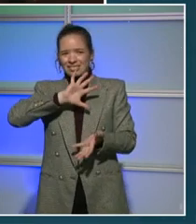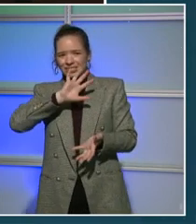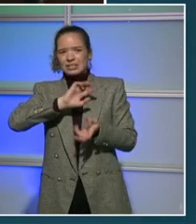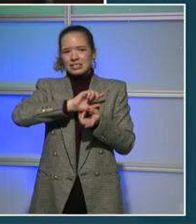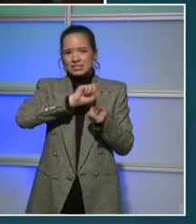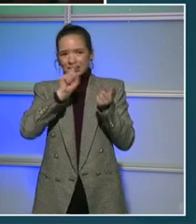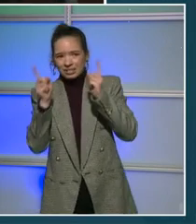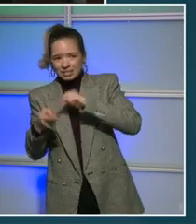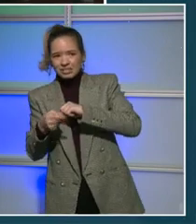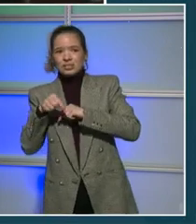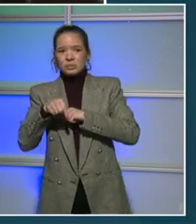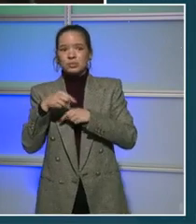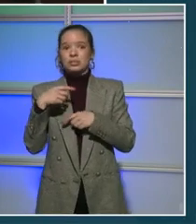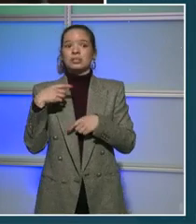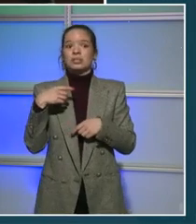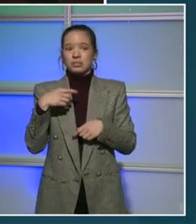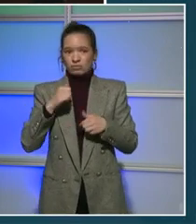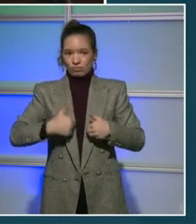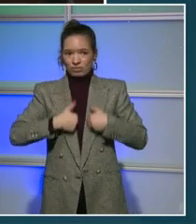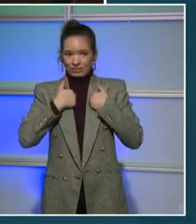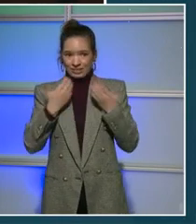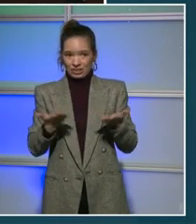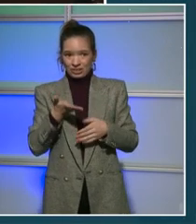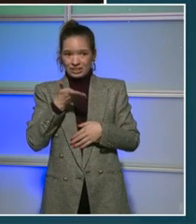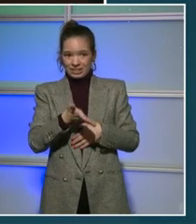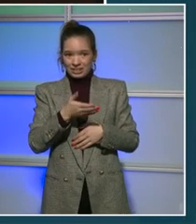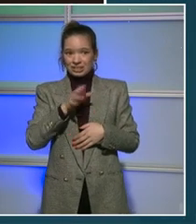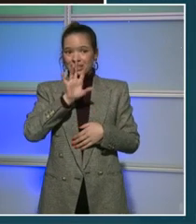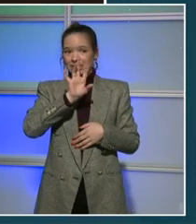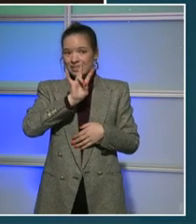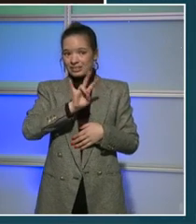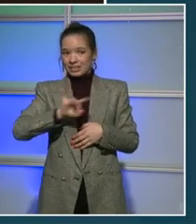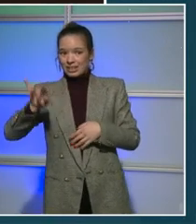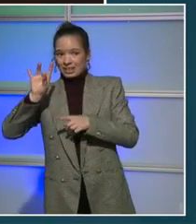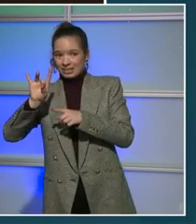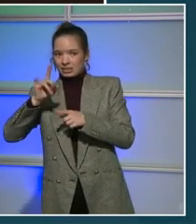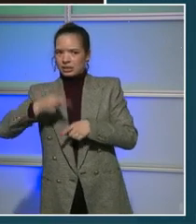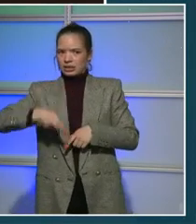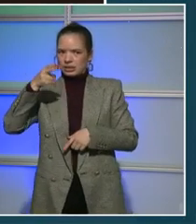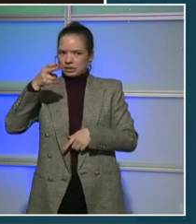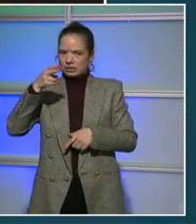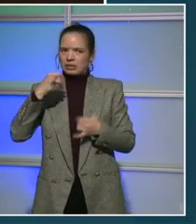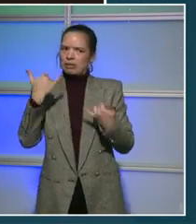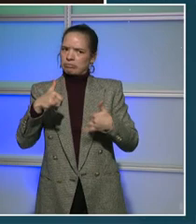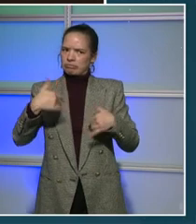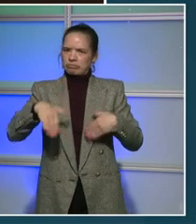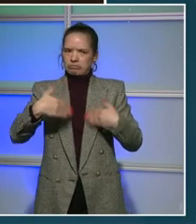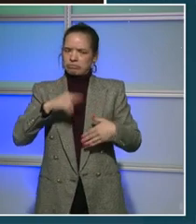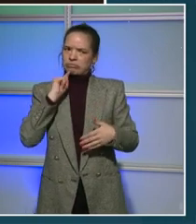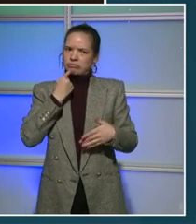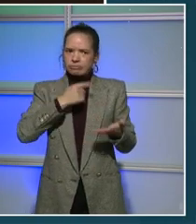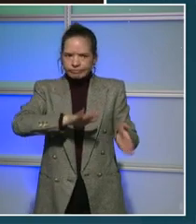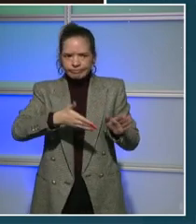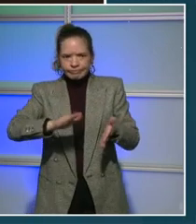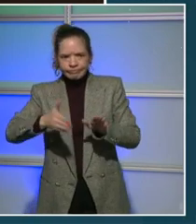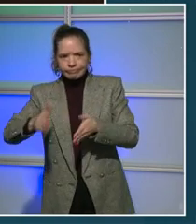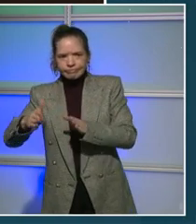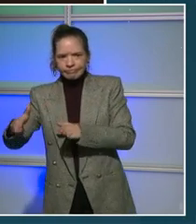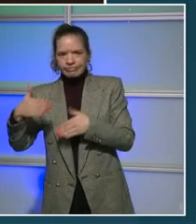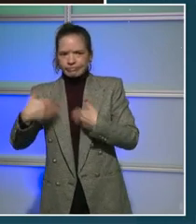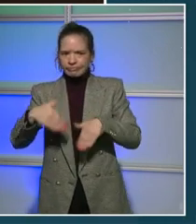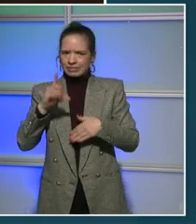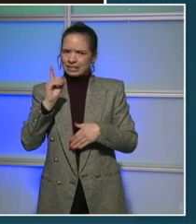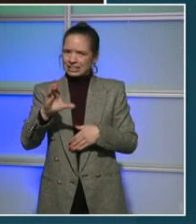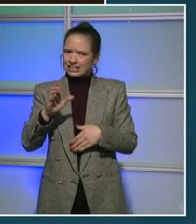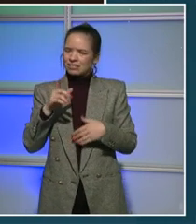residents in wards 7 and 8 have higher morbidity levels than observed in any other part of the district. And, tragically,